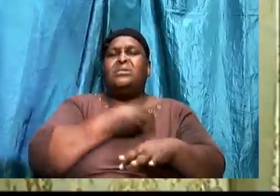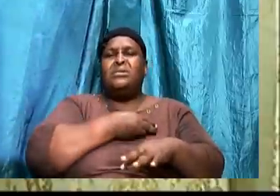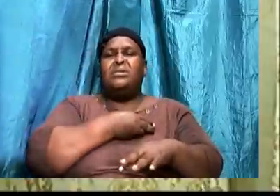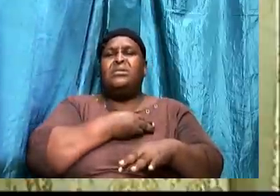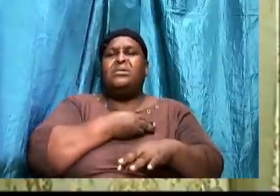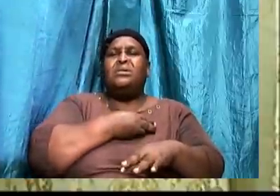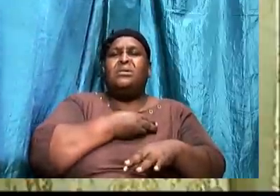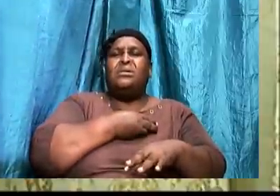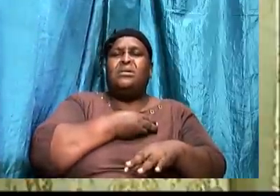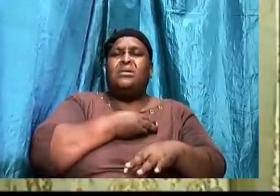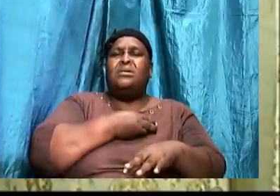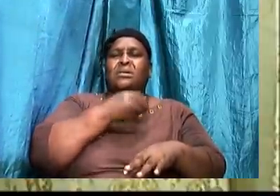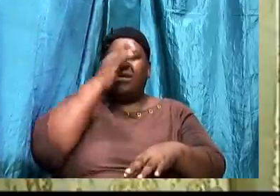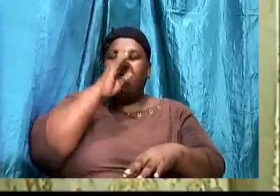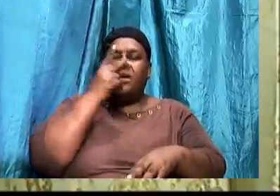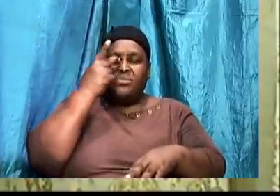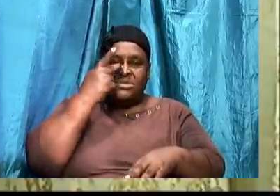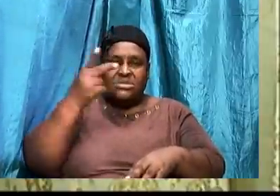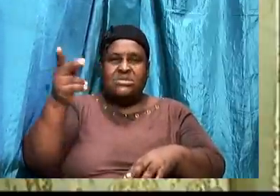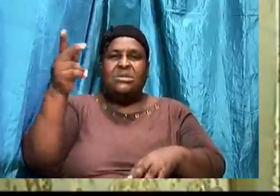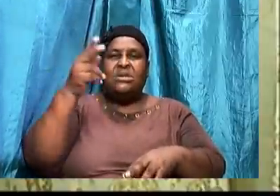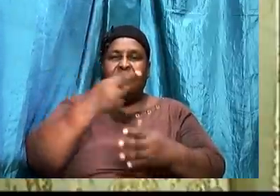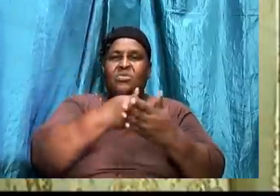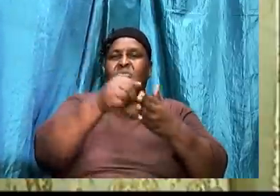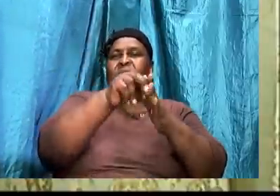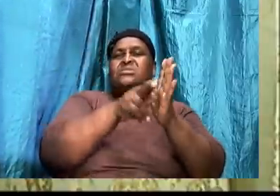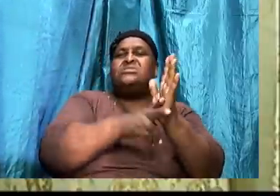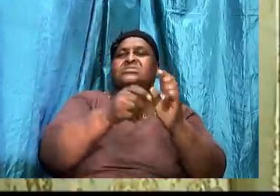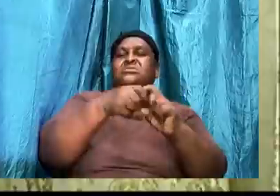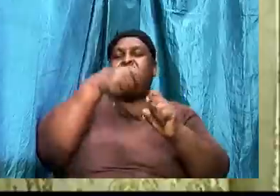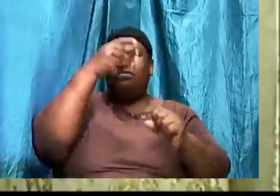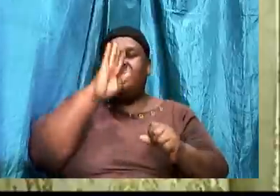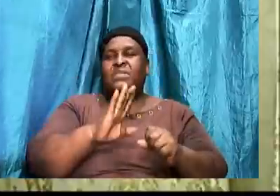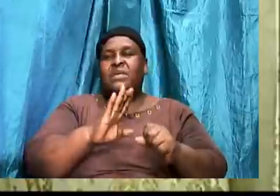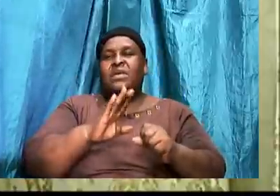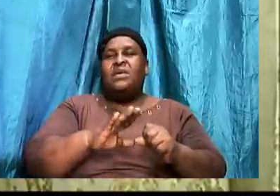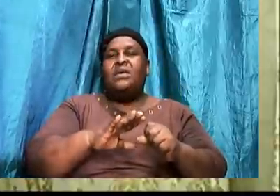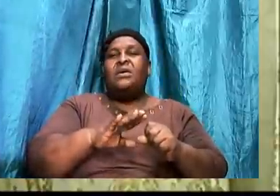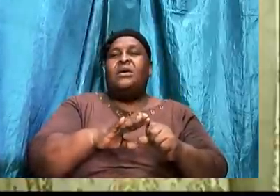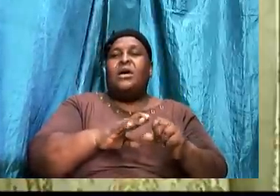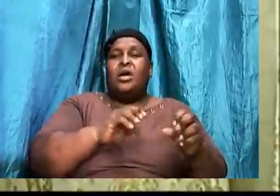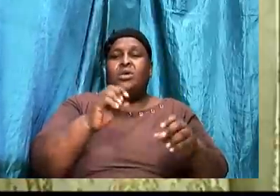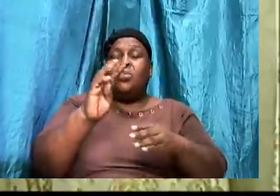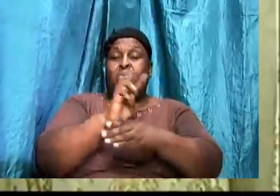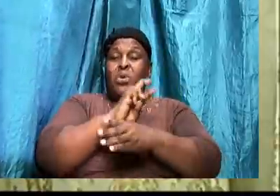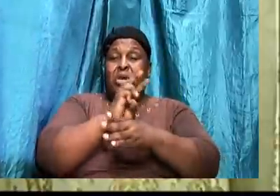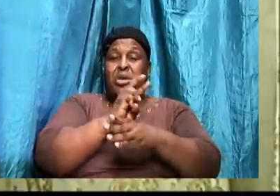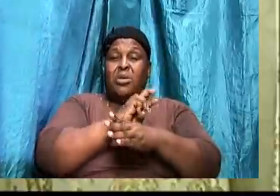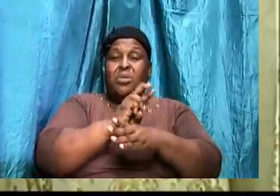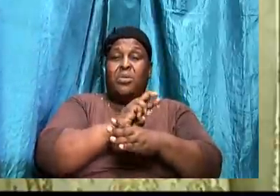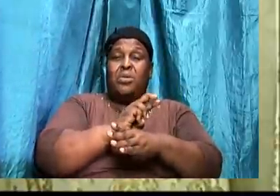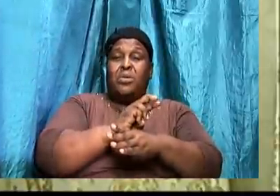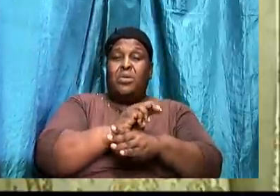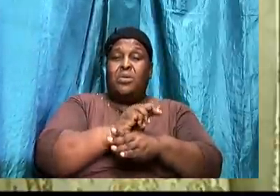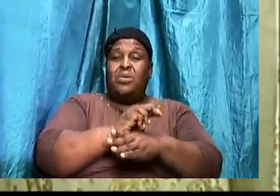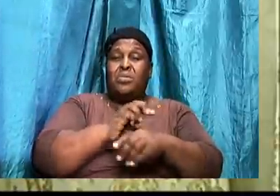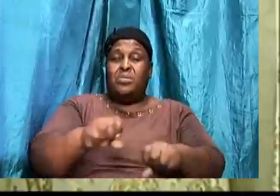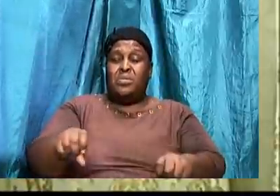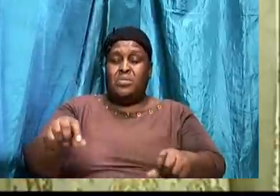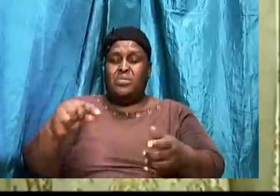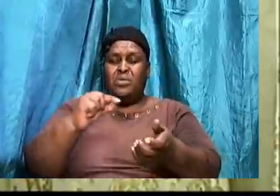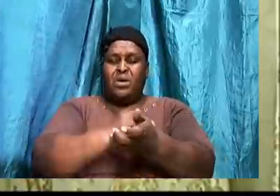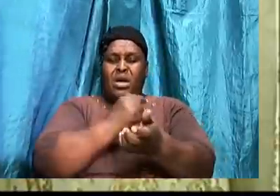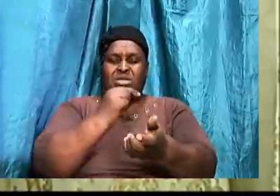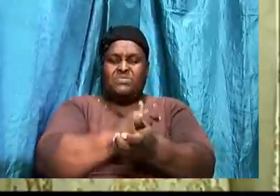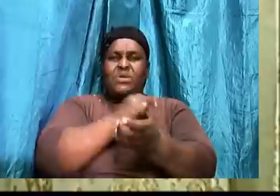of Christ. And having he said. Your feet shod with the preparation of the gospel of peace. Which means that we